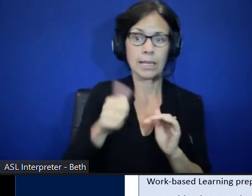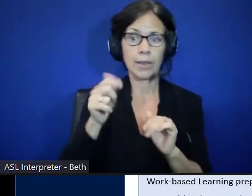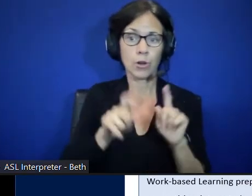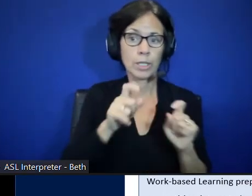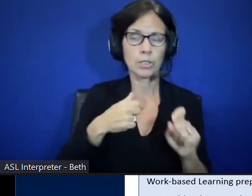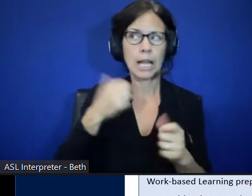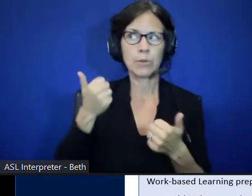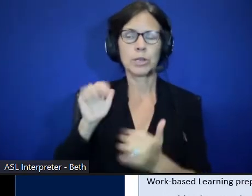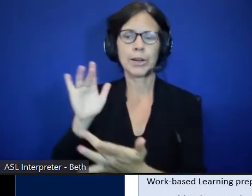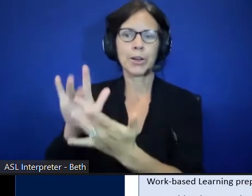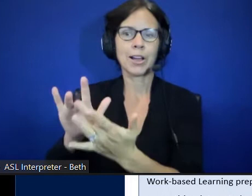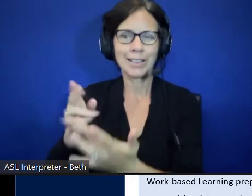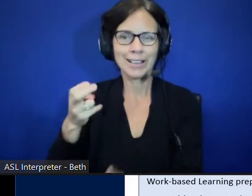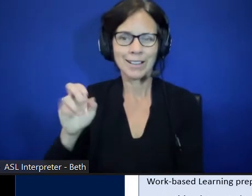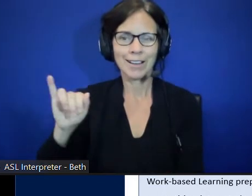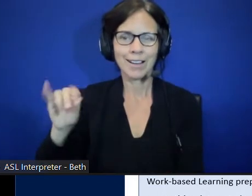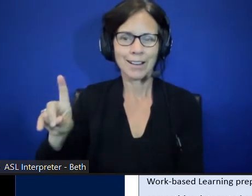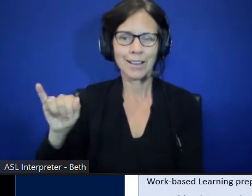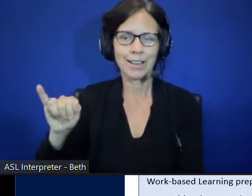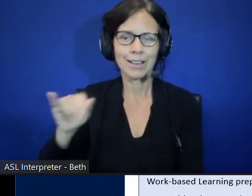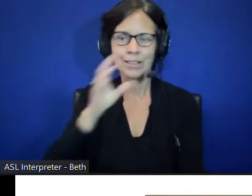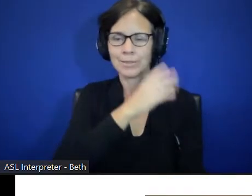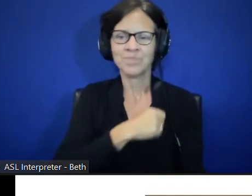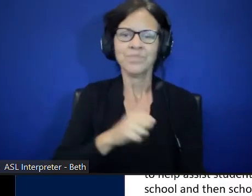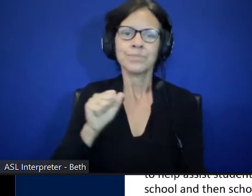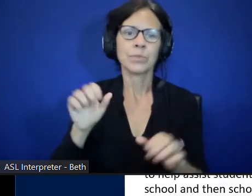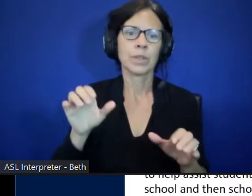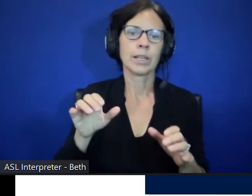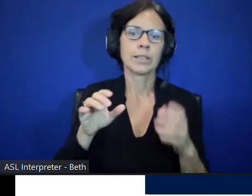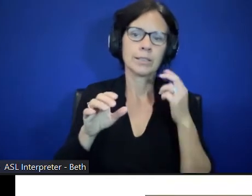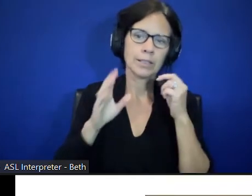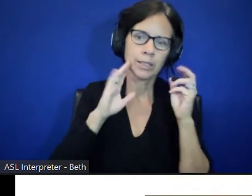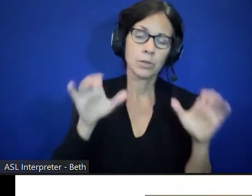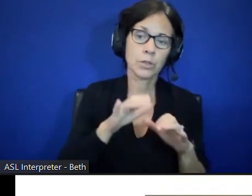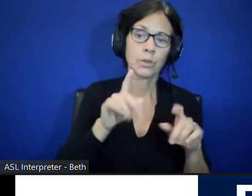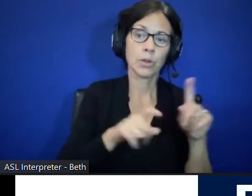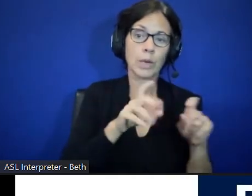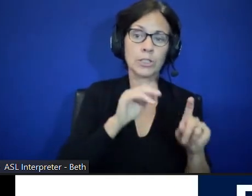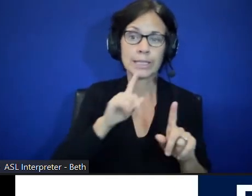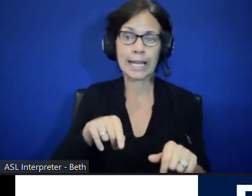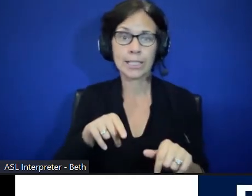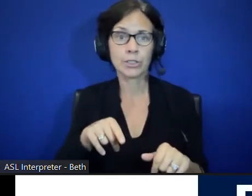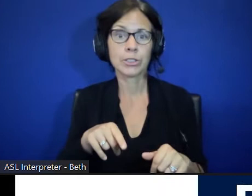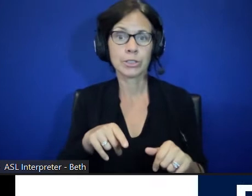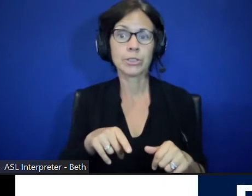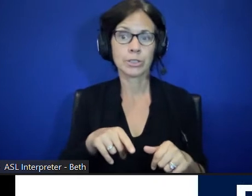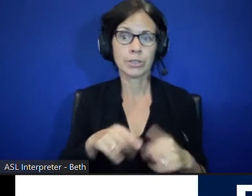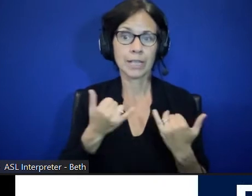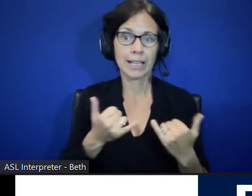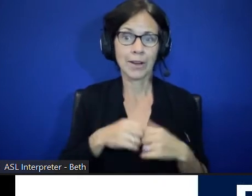Sure. That we had for our other, we can kind of go to the Q&A and then come back to Heidi. Sure. Okay.